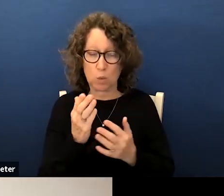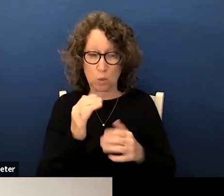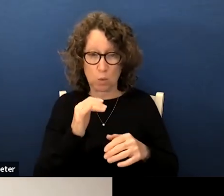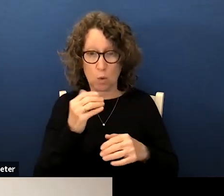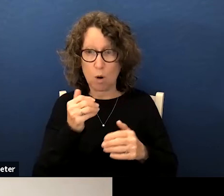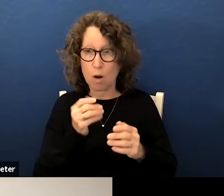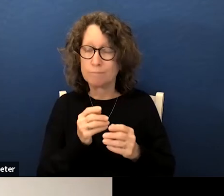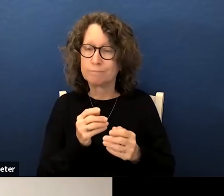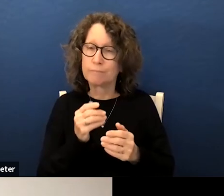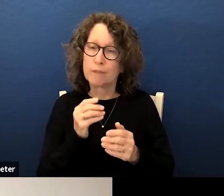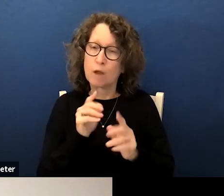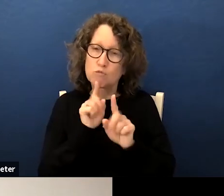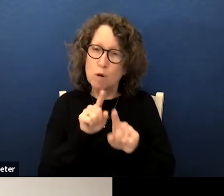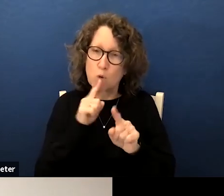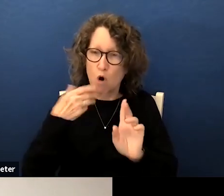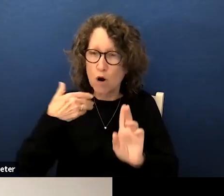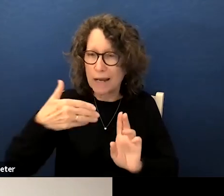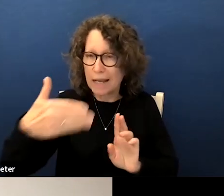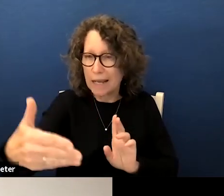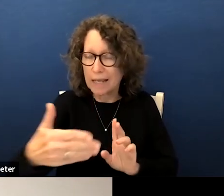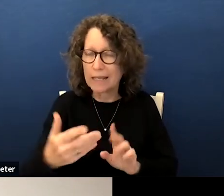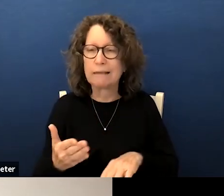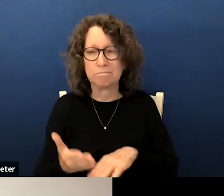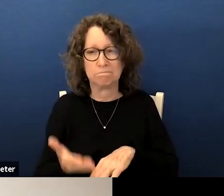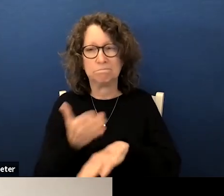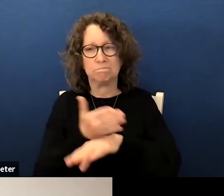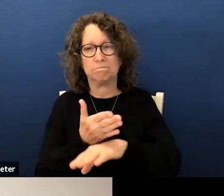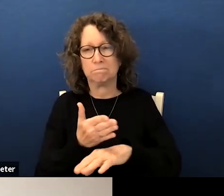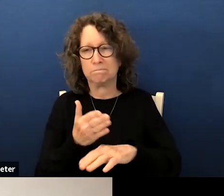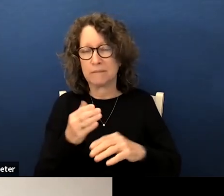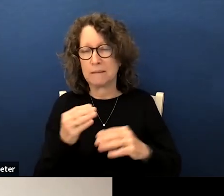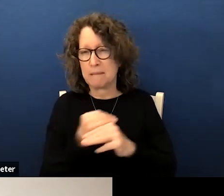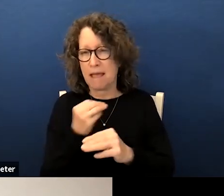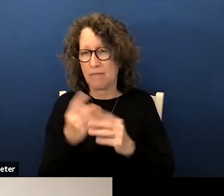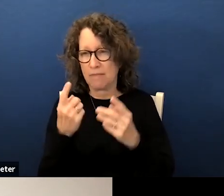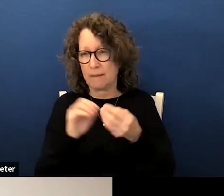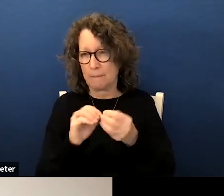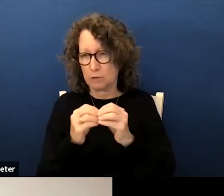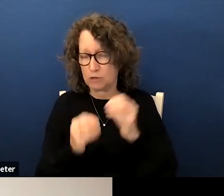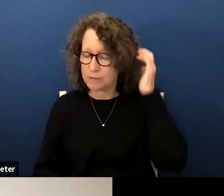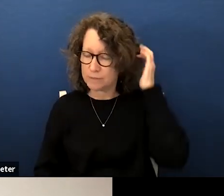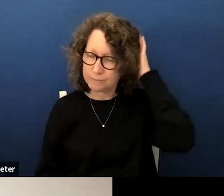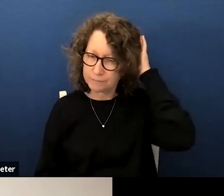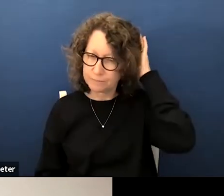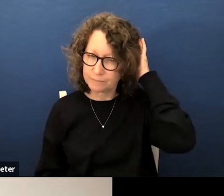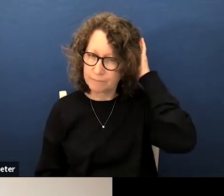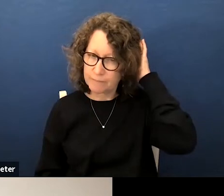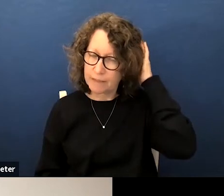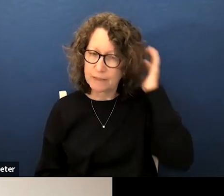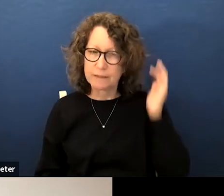reporting throughout the year increases and improvement in these rates of math achievement next slide